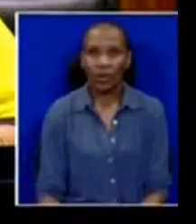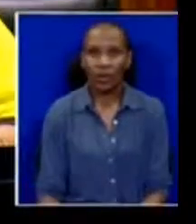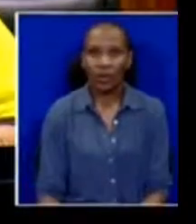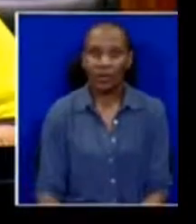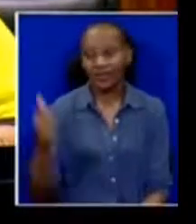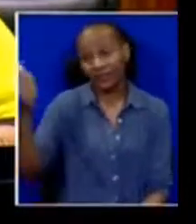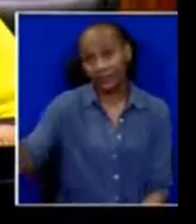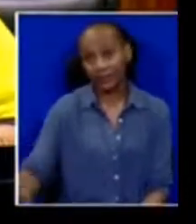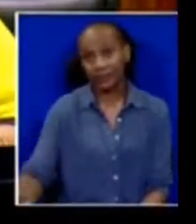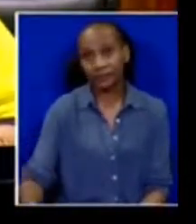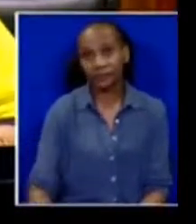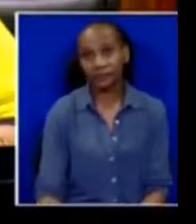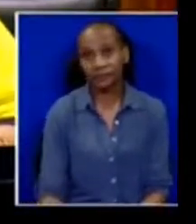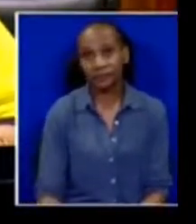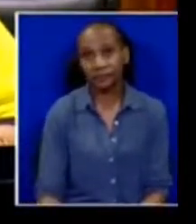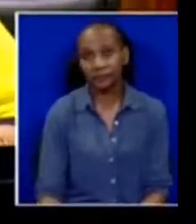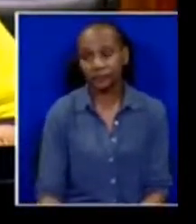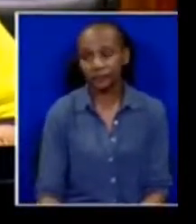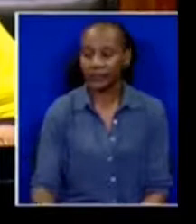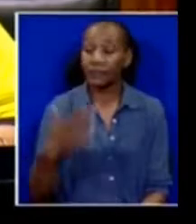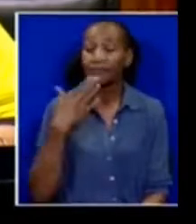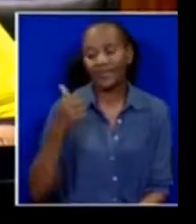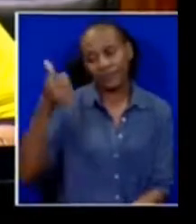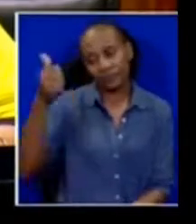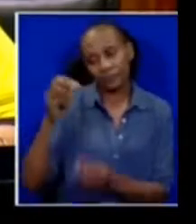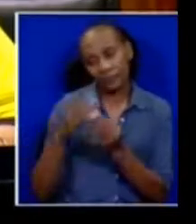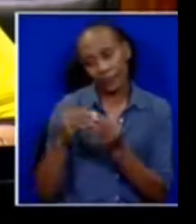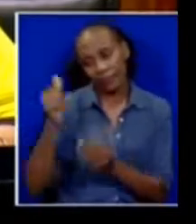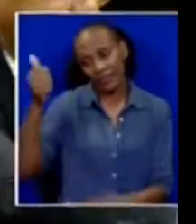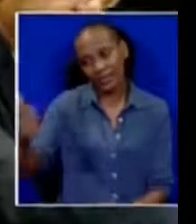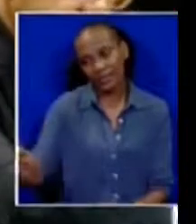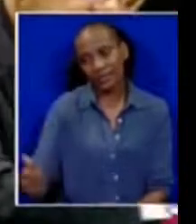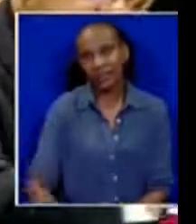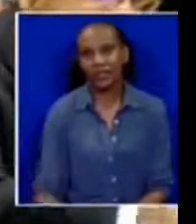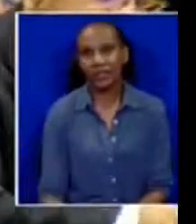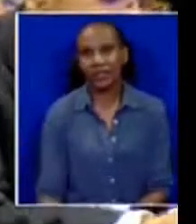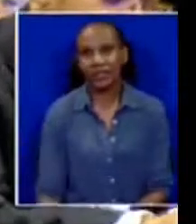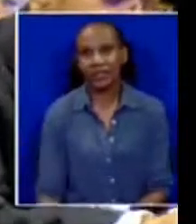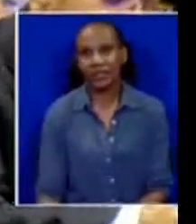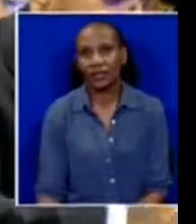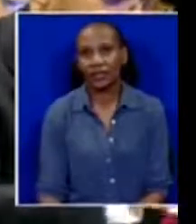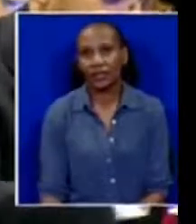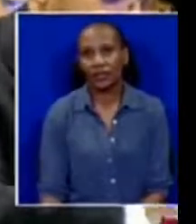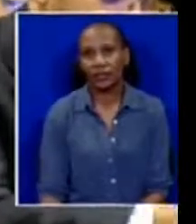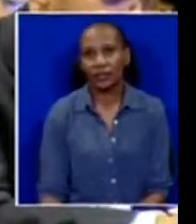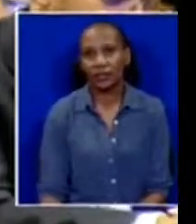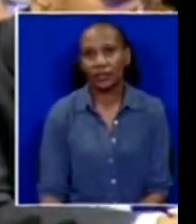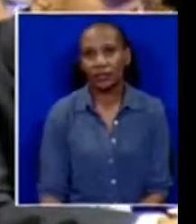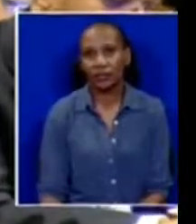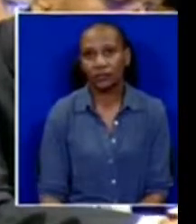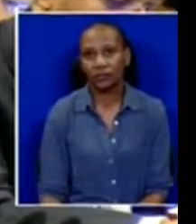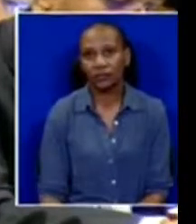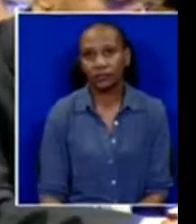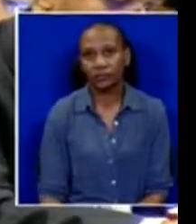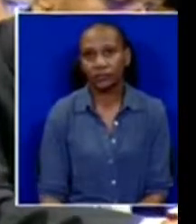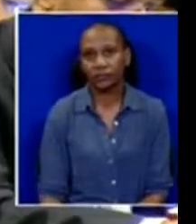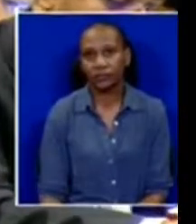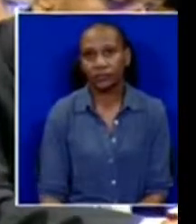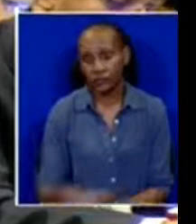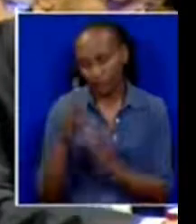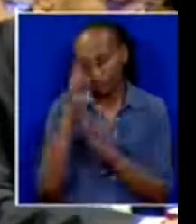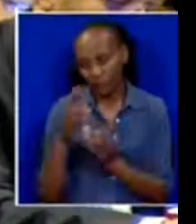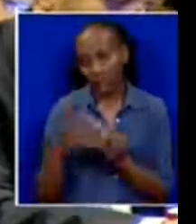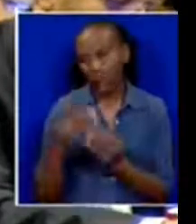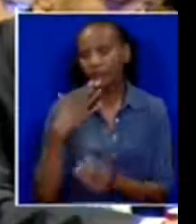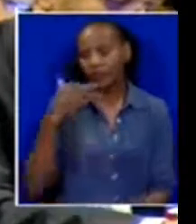Take your seat. says to me. Take your seat, Honorable Malema. Even when I've written a question to him. What is the purpose of writing a question? Honorable Malema, take your